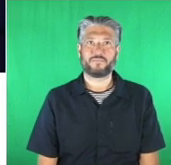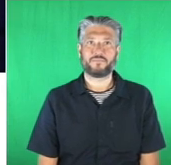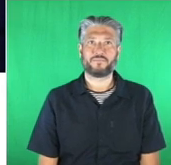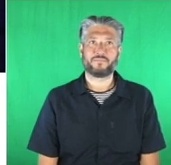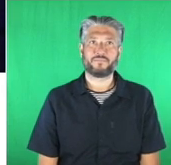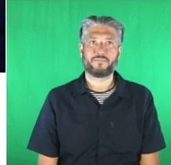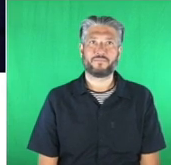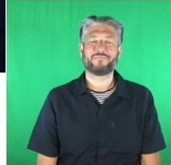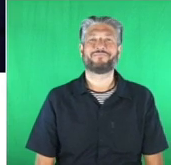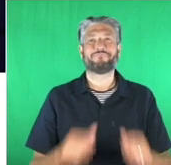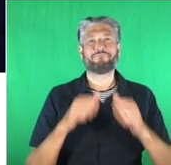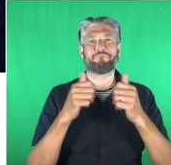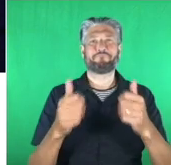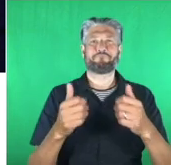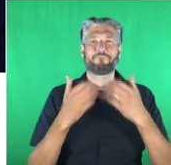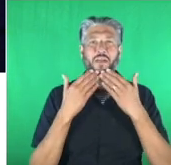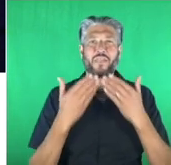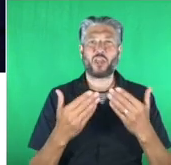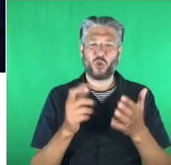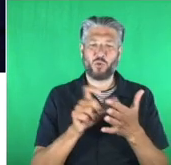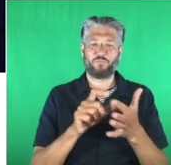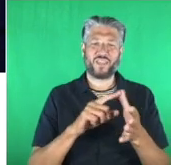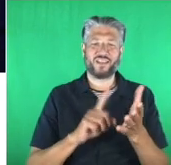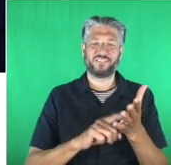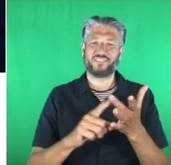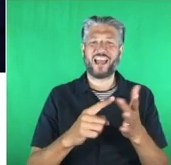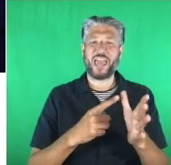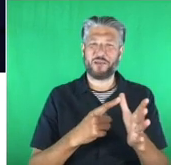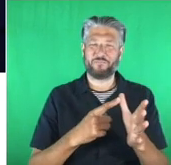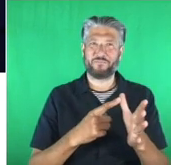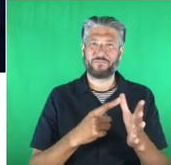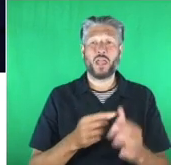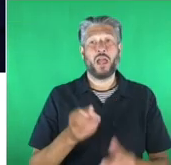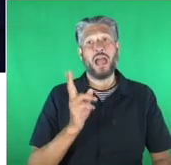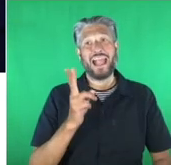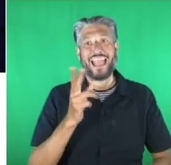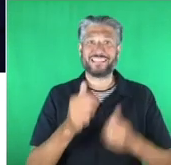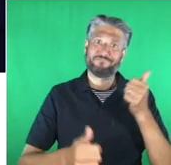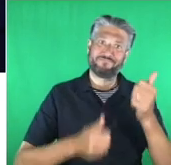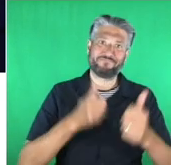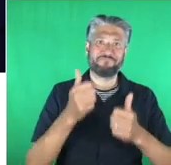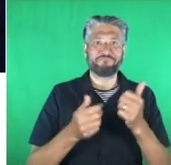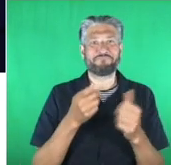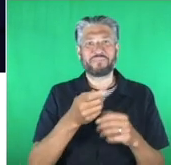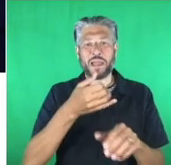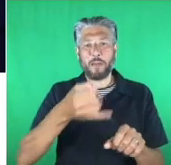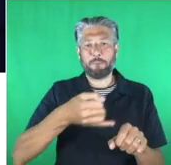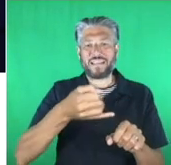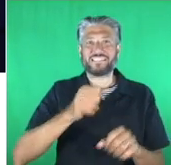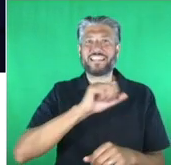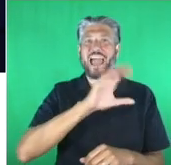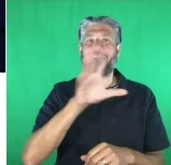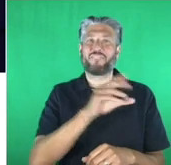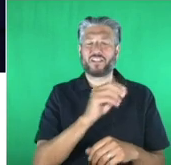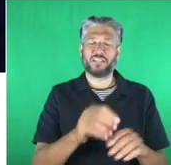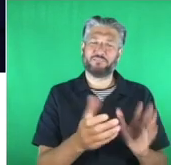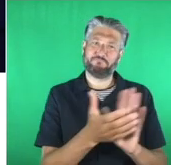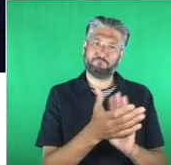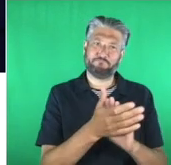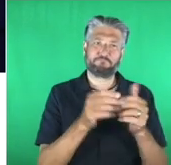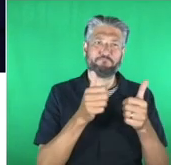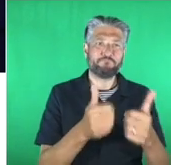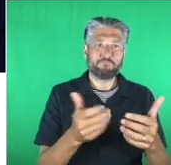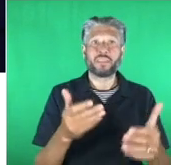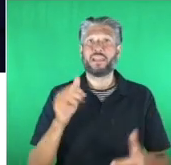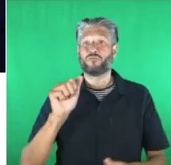thank you so much dahlia and huge congratulations again to medicine africa very well deserved yes fantastic so that's the